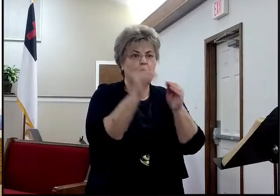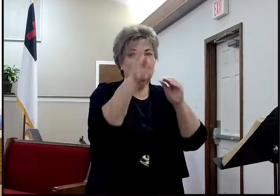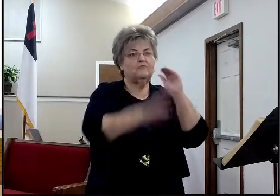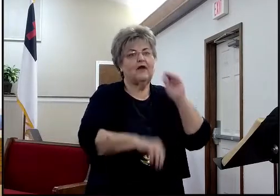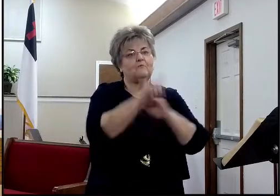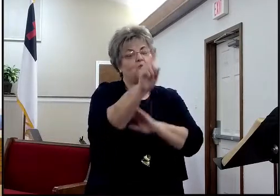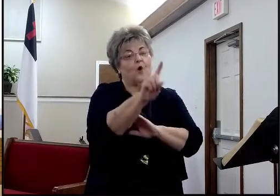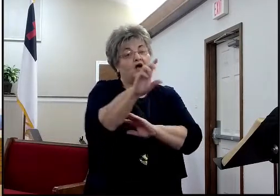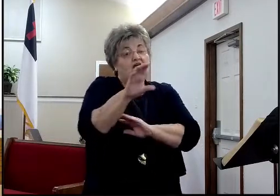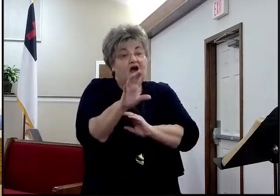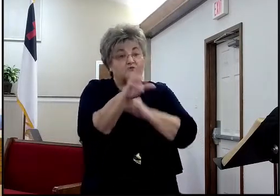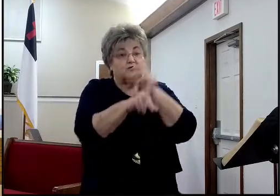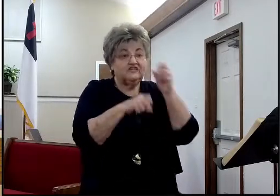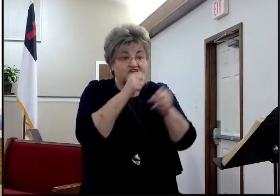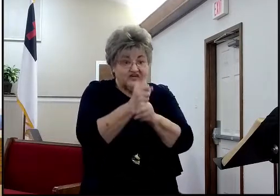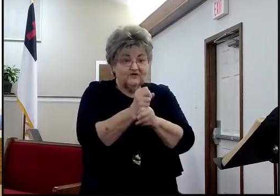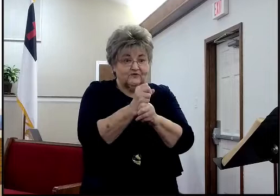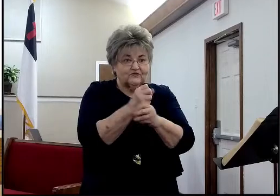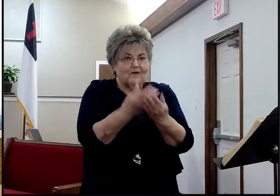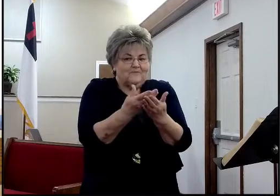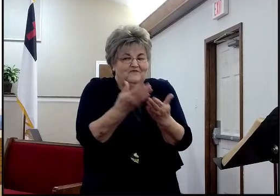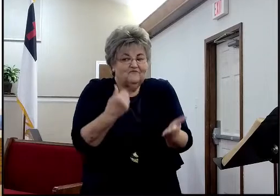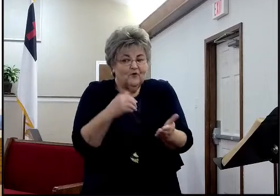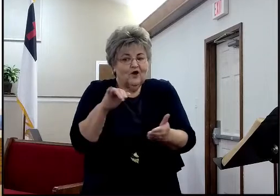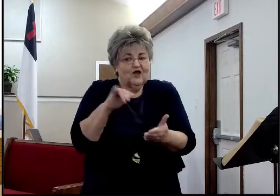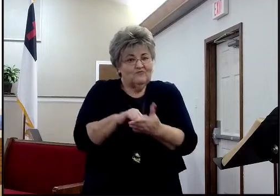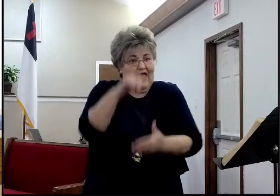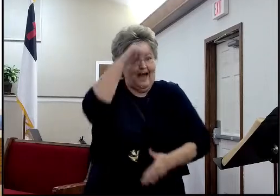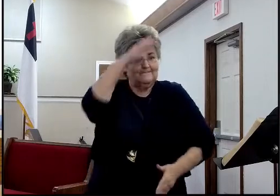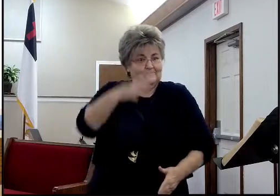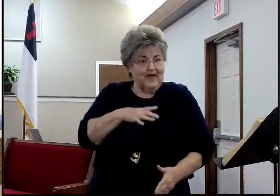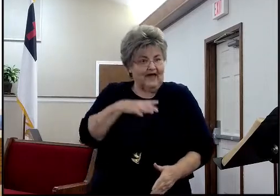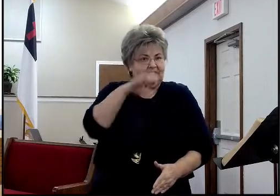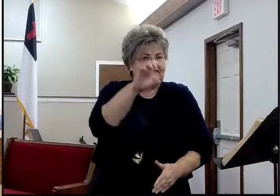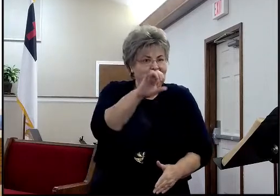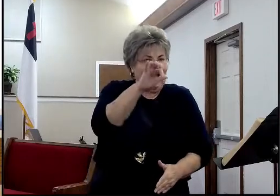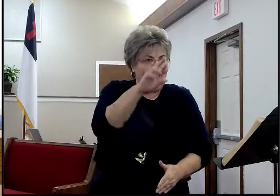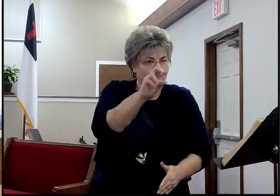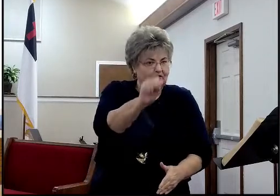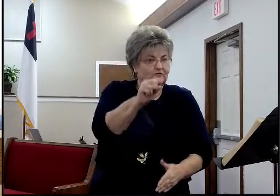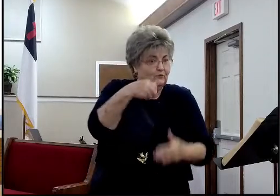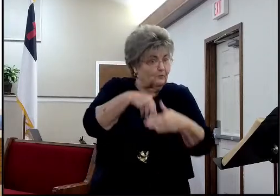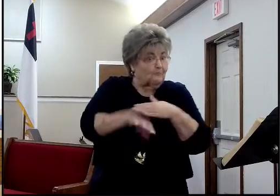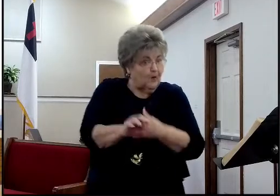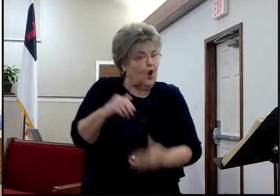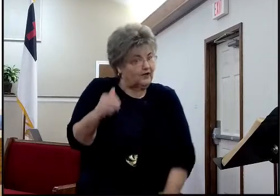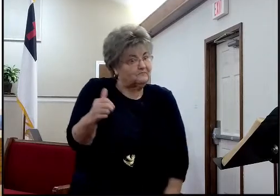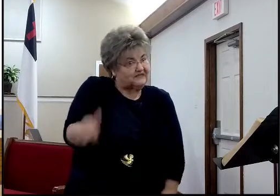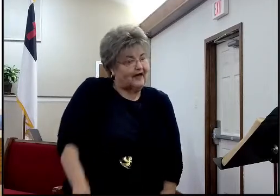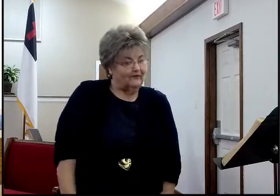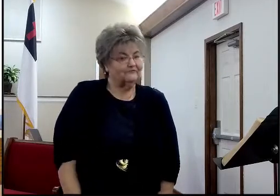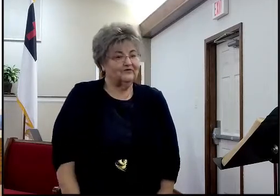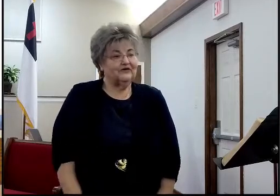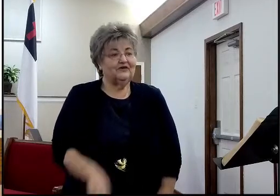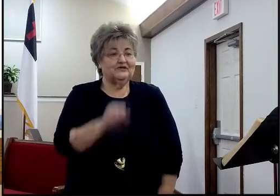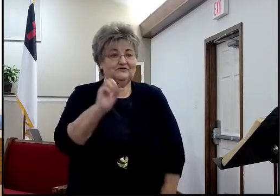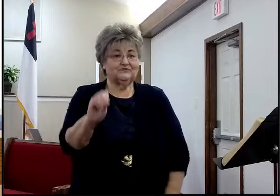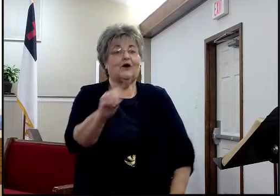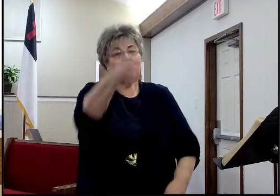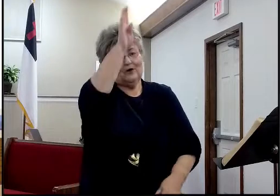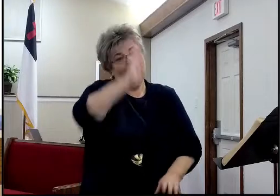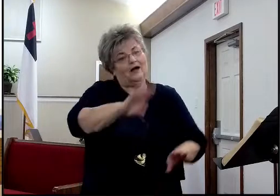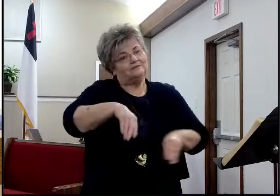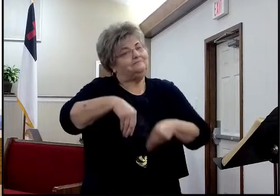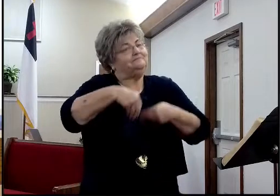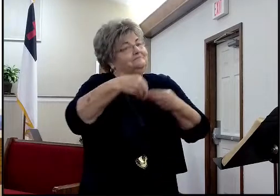Incredible. Incredible. By the way, he's also in Jeremiah, prophecy of Jeremiah, almost 100 years before he was born as well. Just